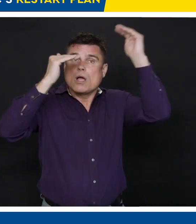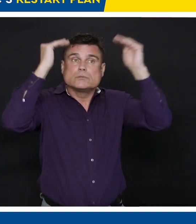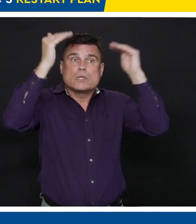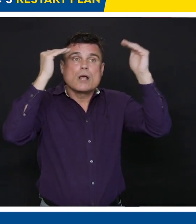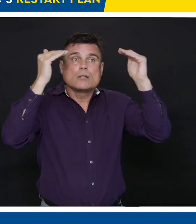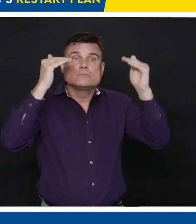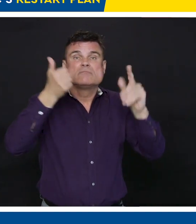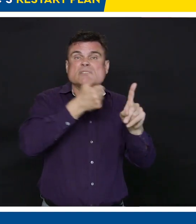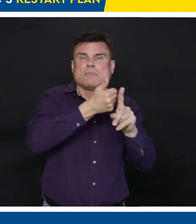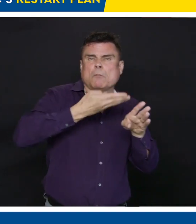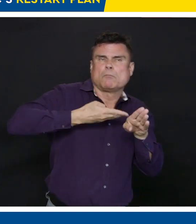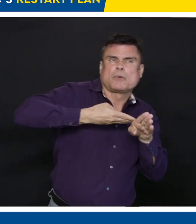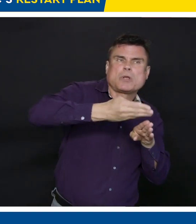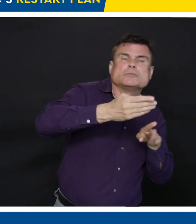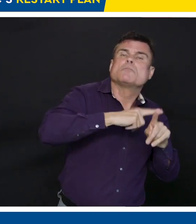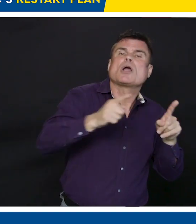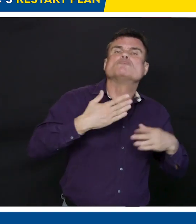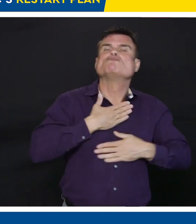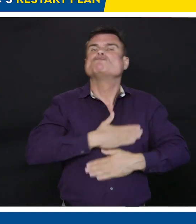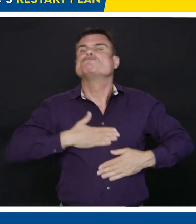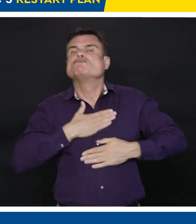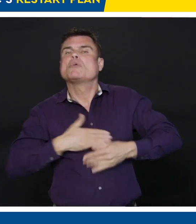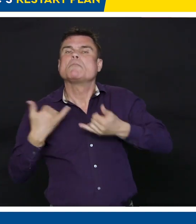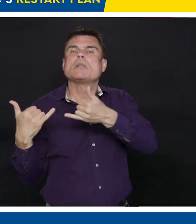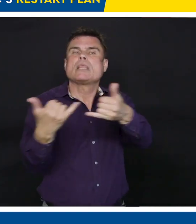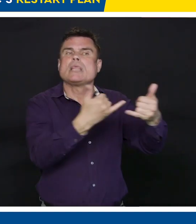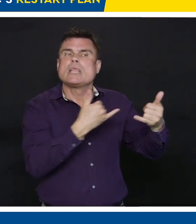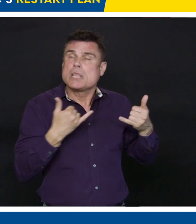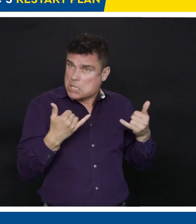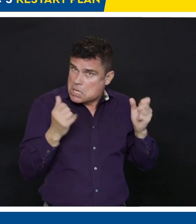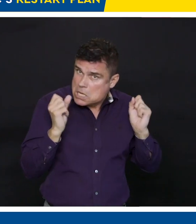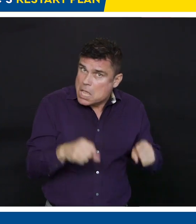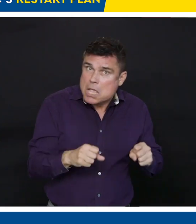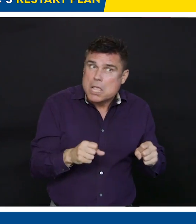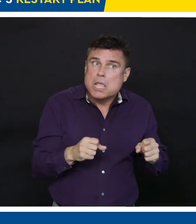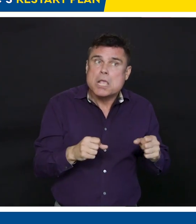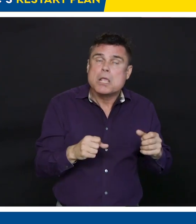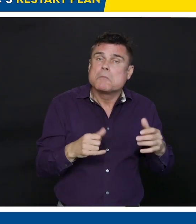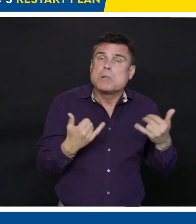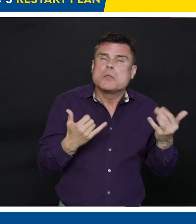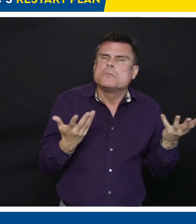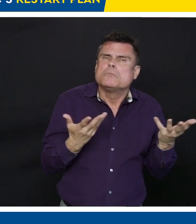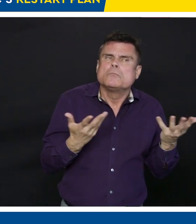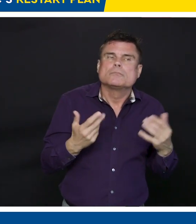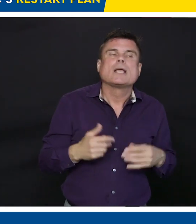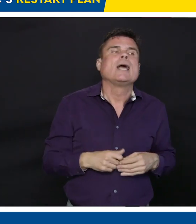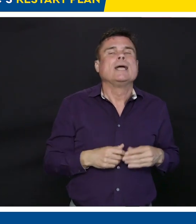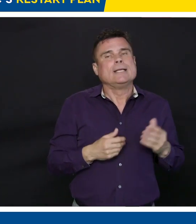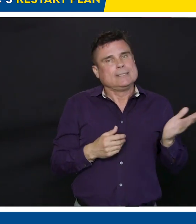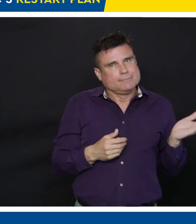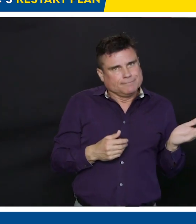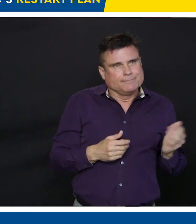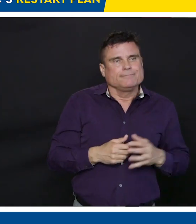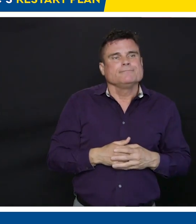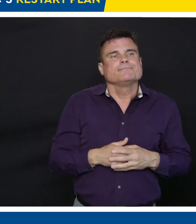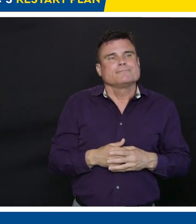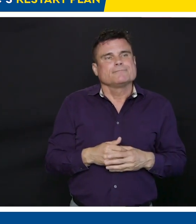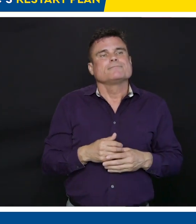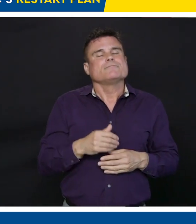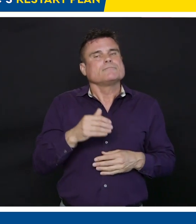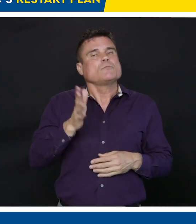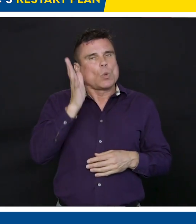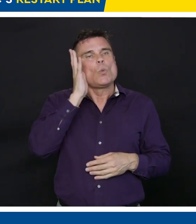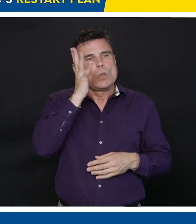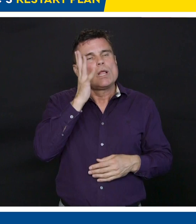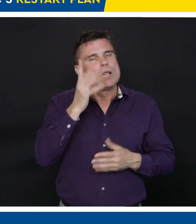they're played in beer leagues or whether it's youth, minor, hockey organizations, we're going to be working through that into